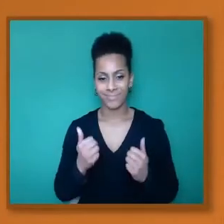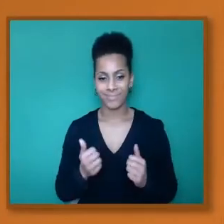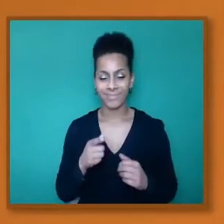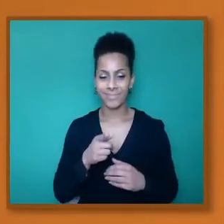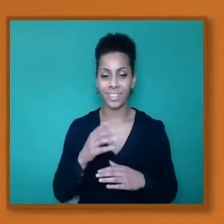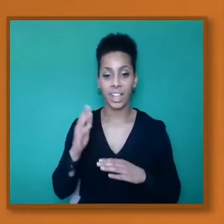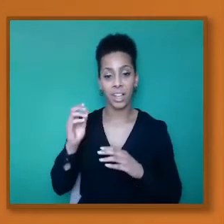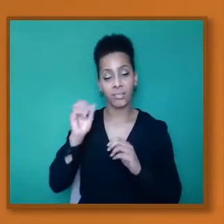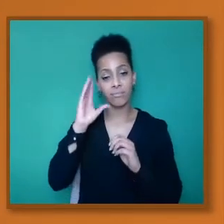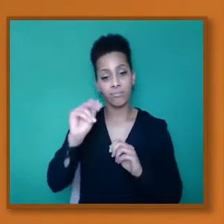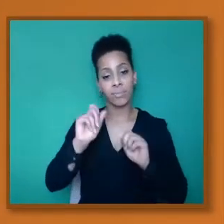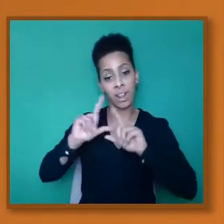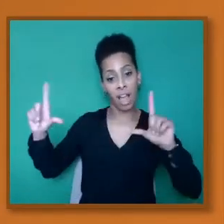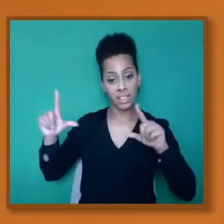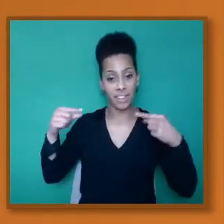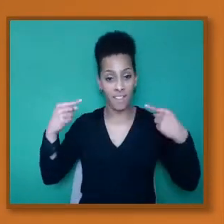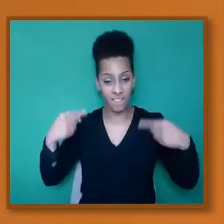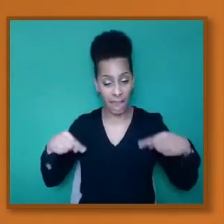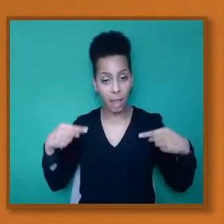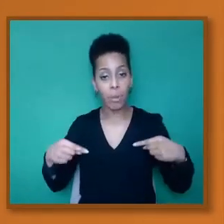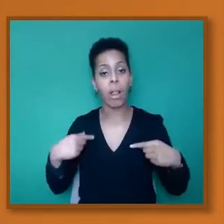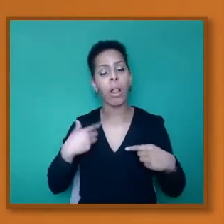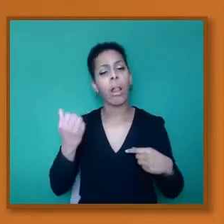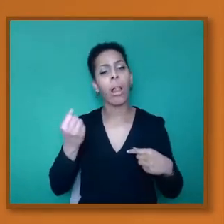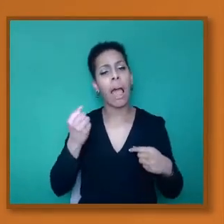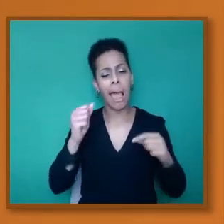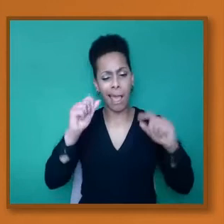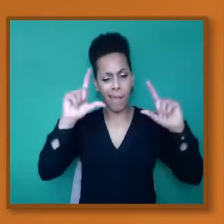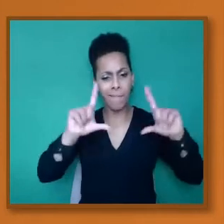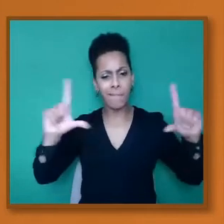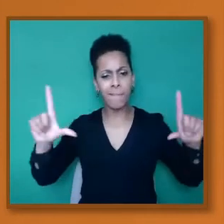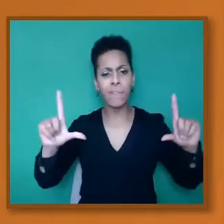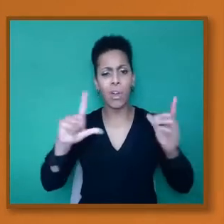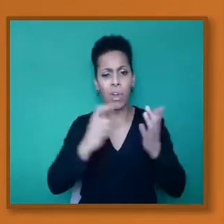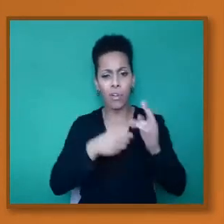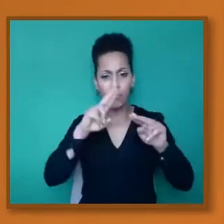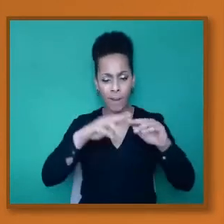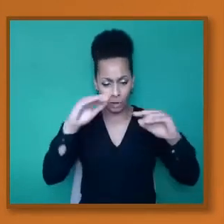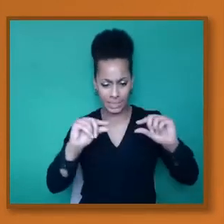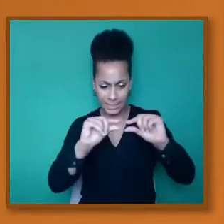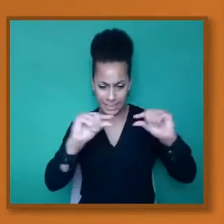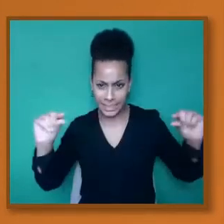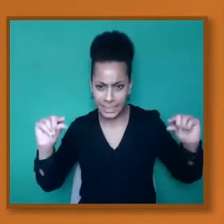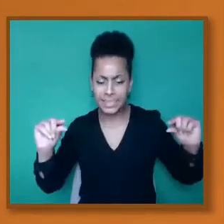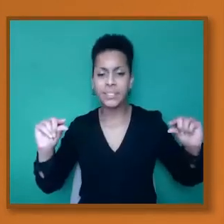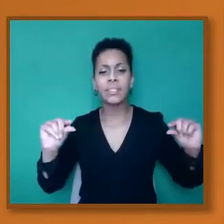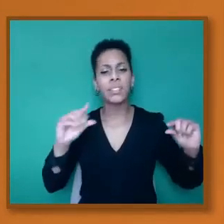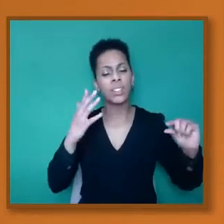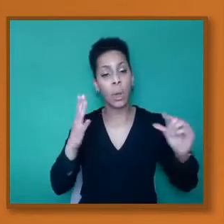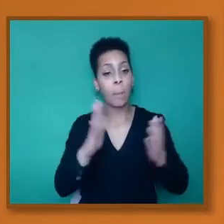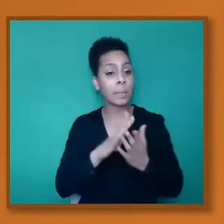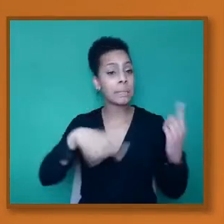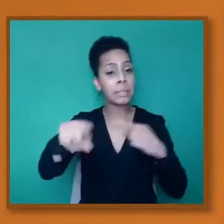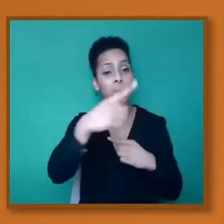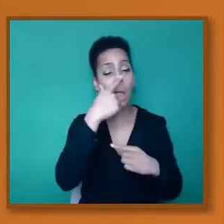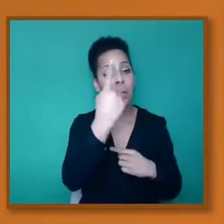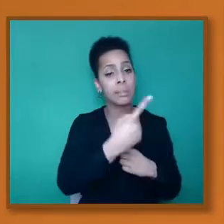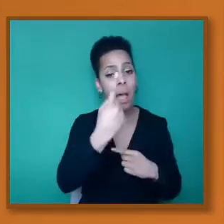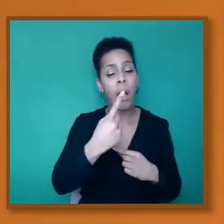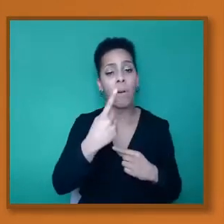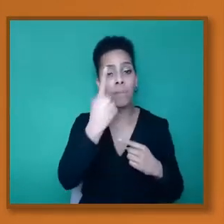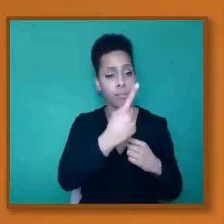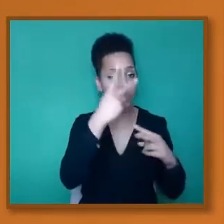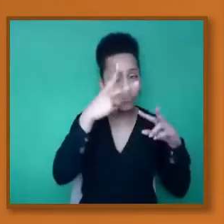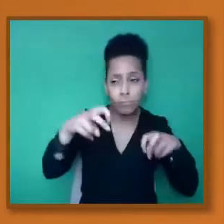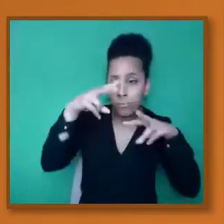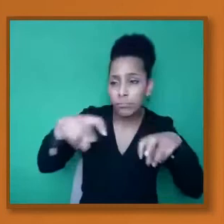we've actually put links to references so folks can go and have an informed decision. If there's a way, I don't know,